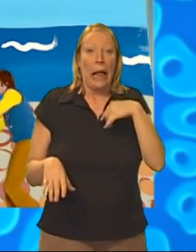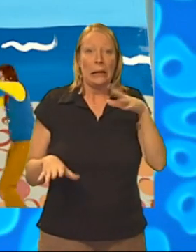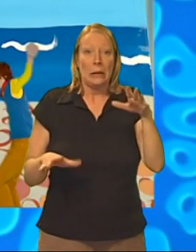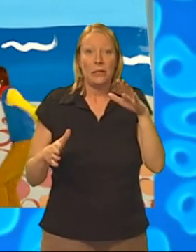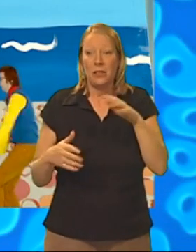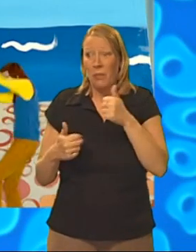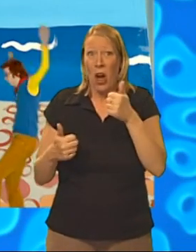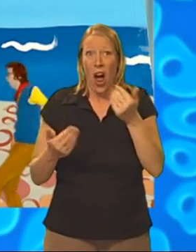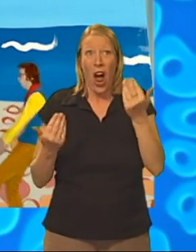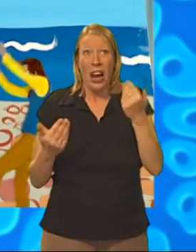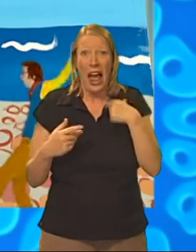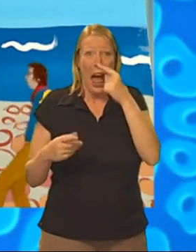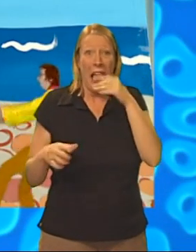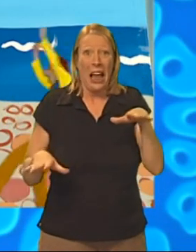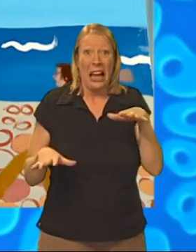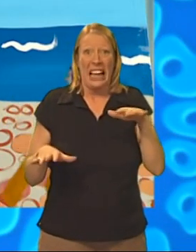on, Small. I can do this.